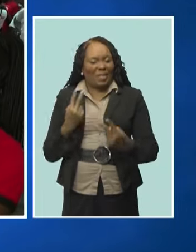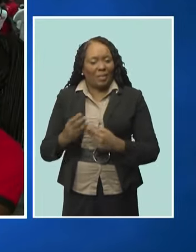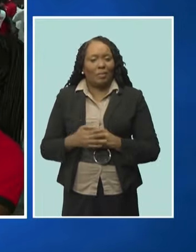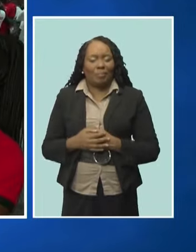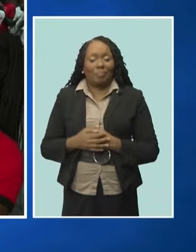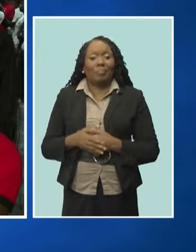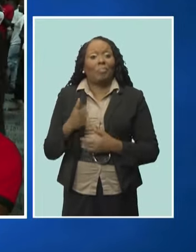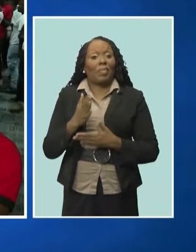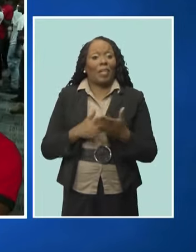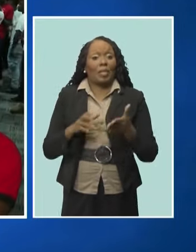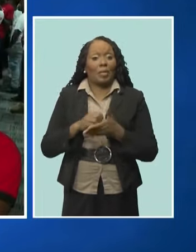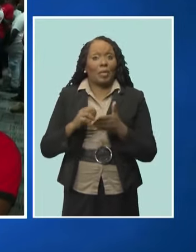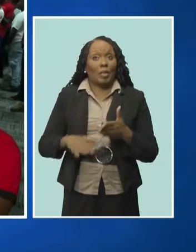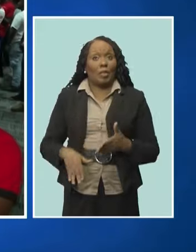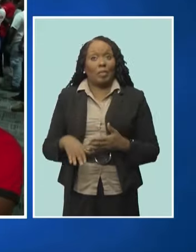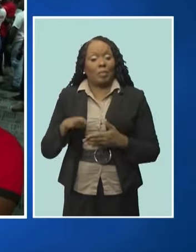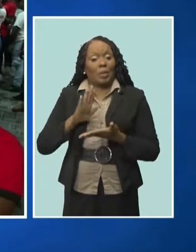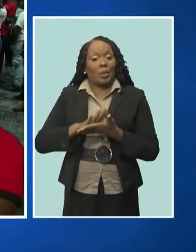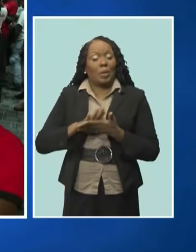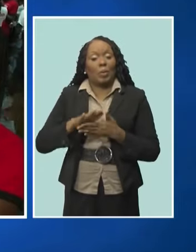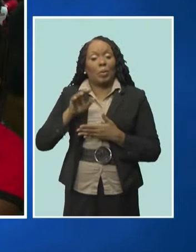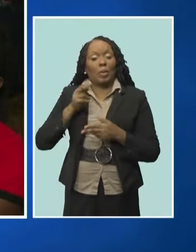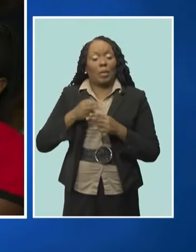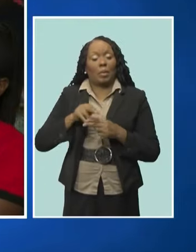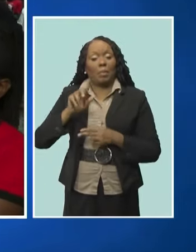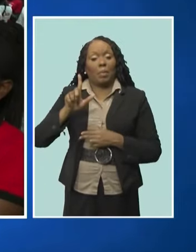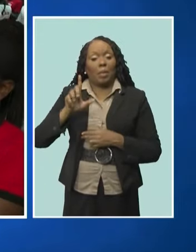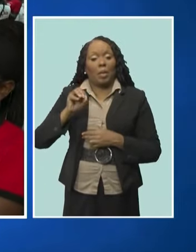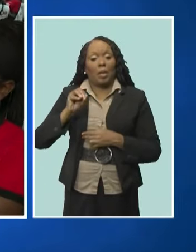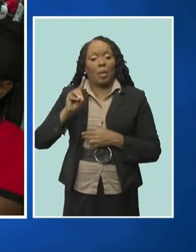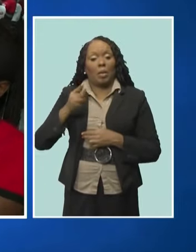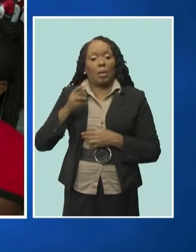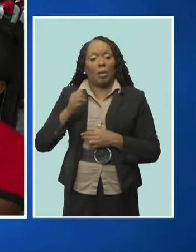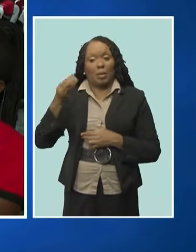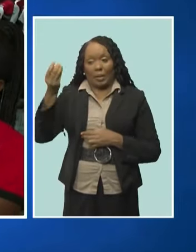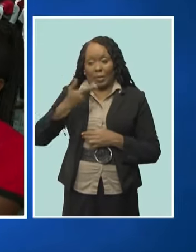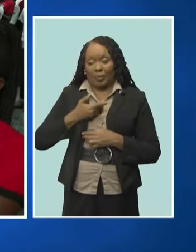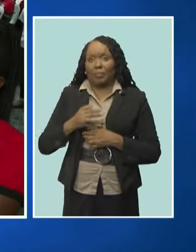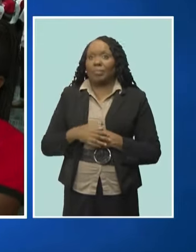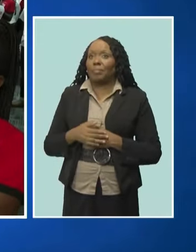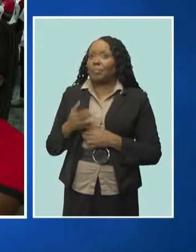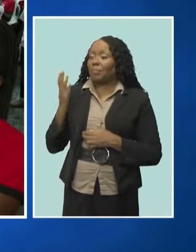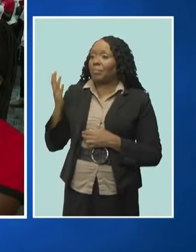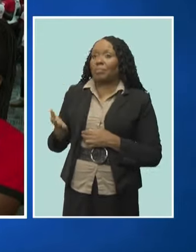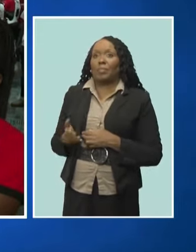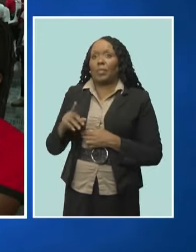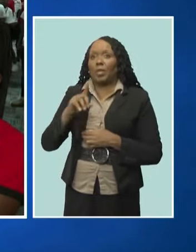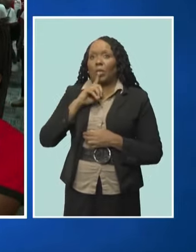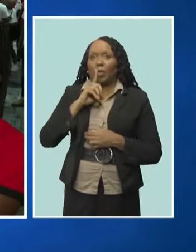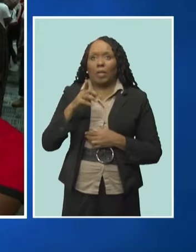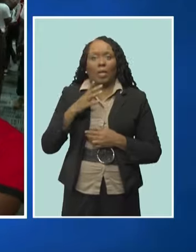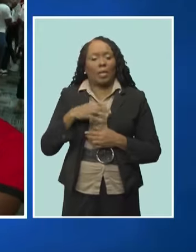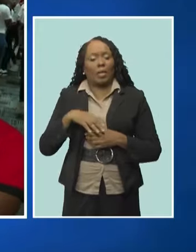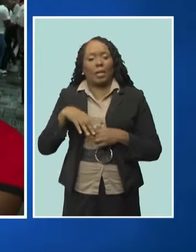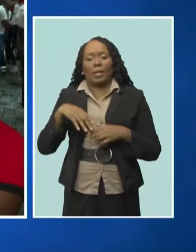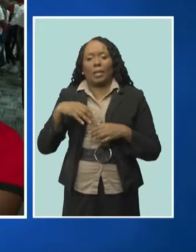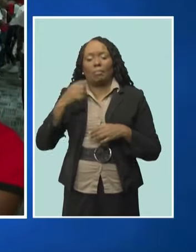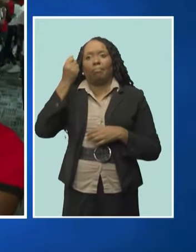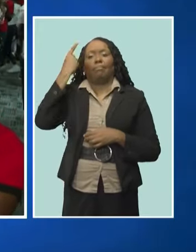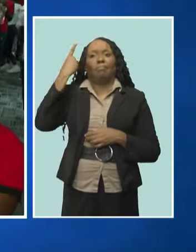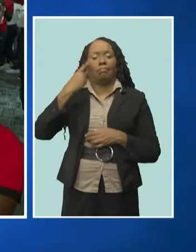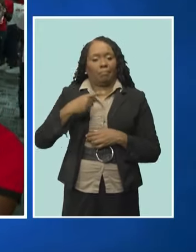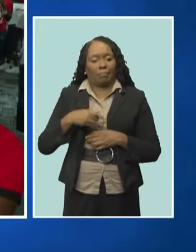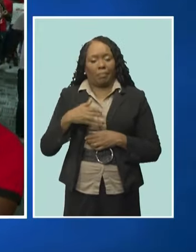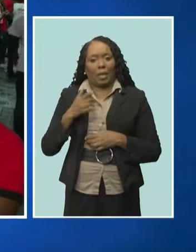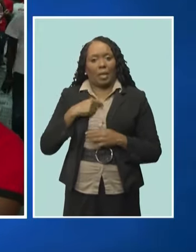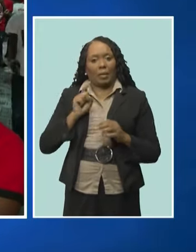from the large school were happy to give their take on the event. has been very enlightening like the booths that we went through so far. Like we got like